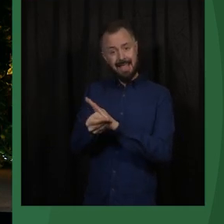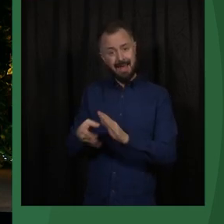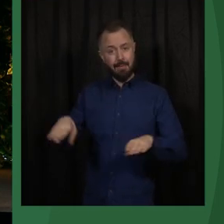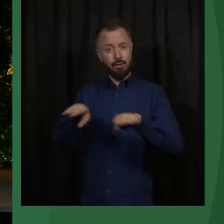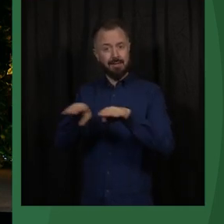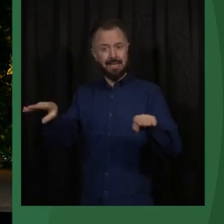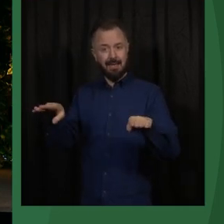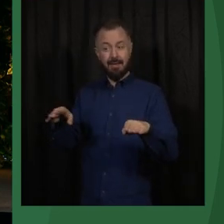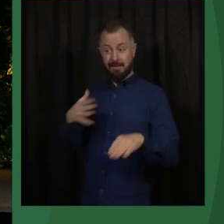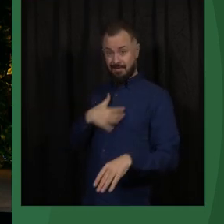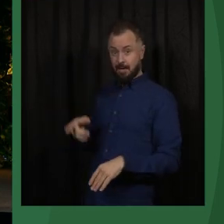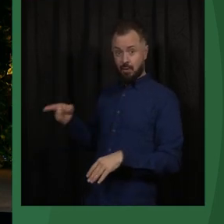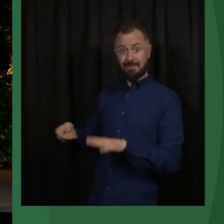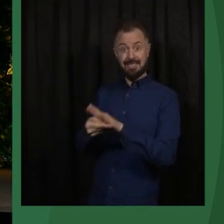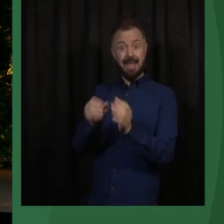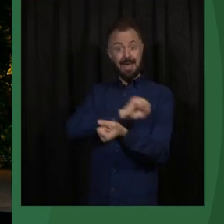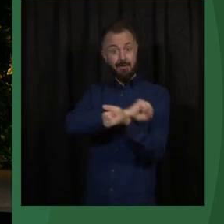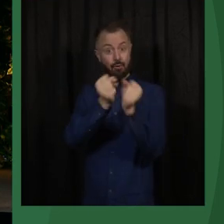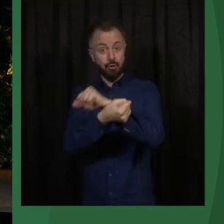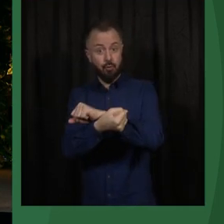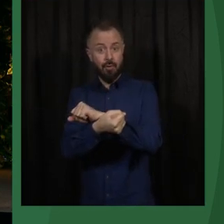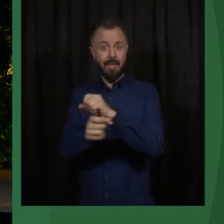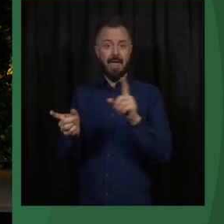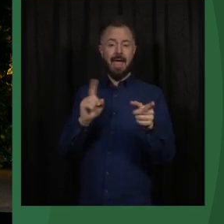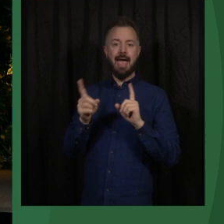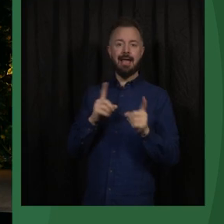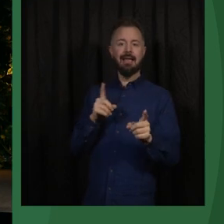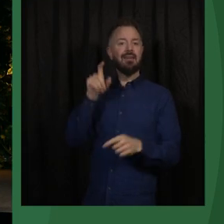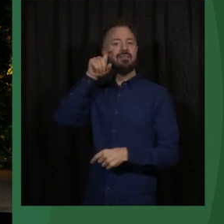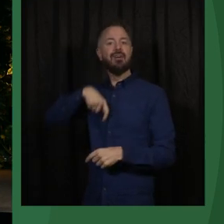Would you invest in the revolutions or would you invest in the sham elections?